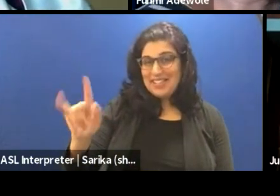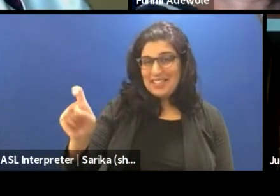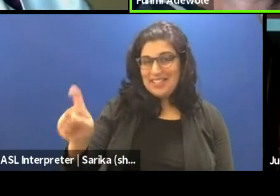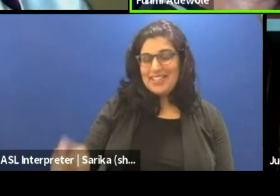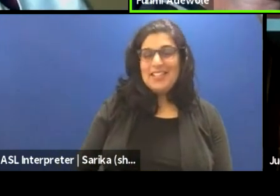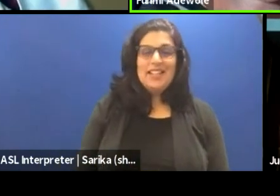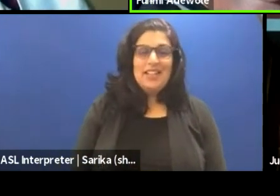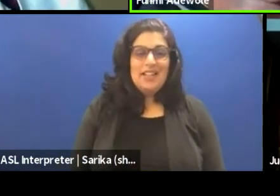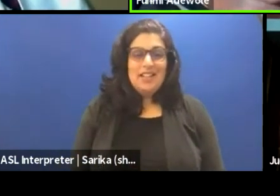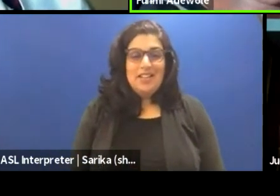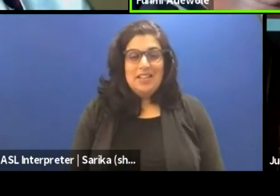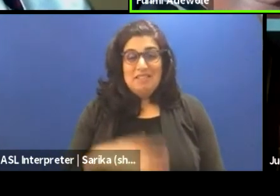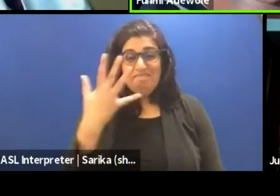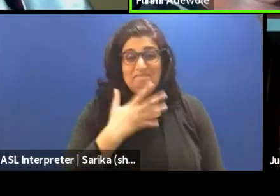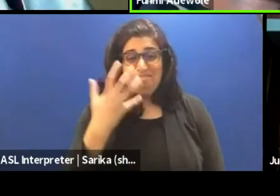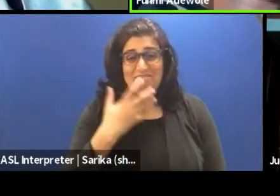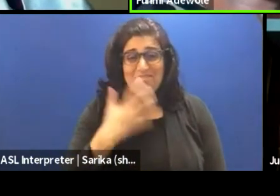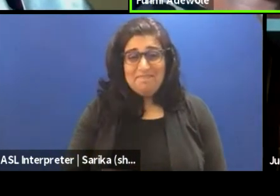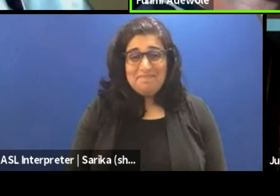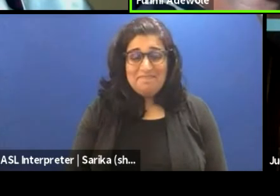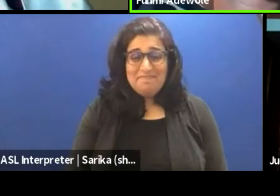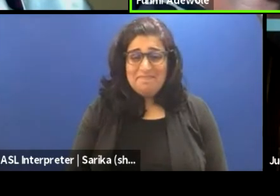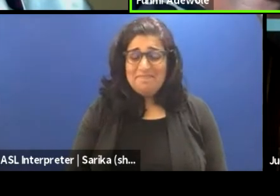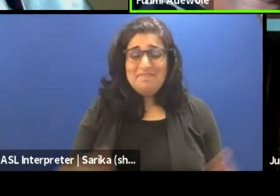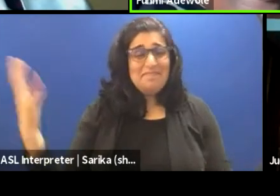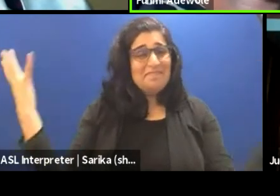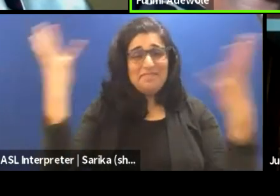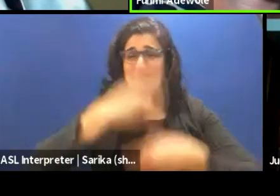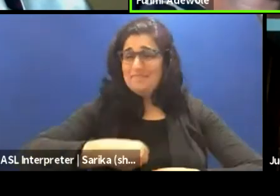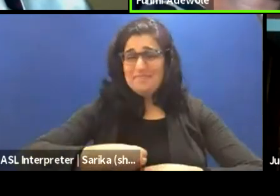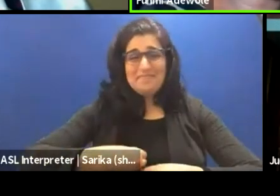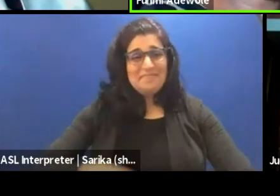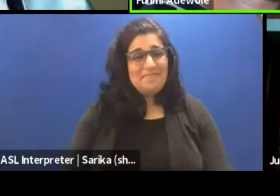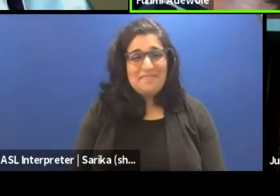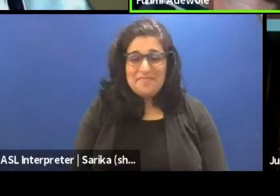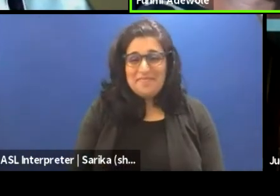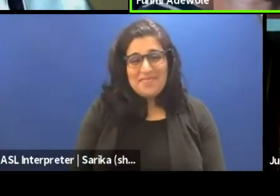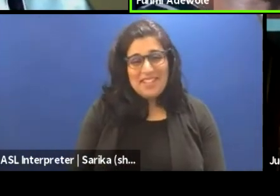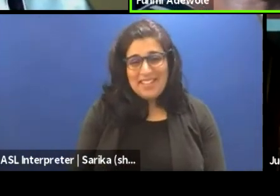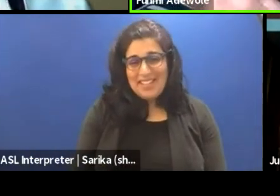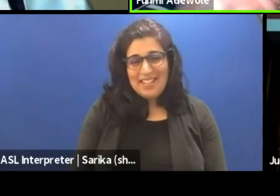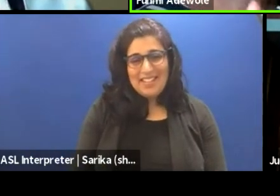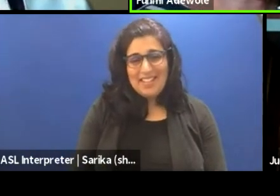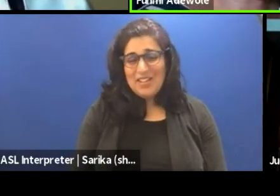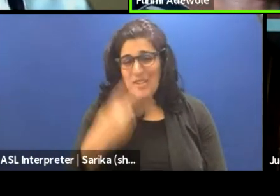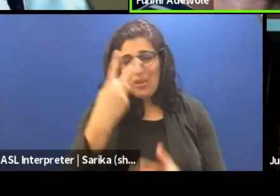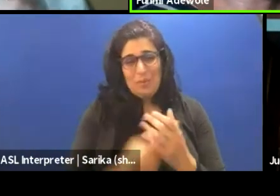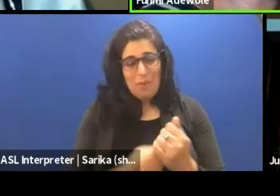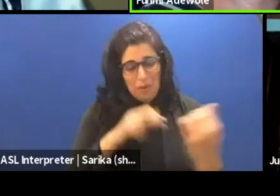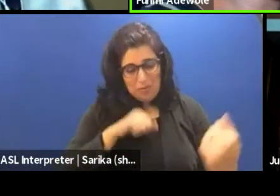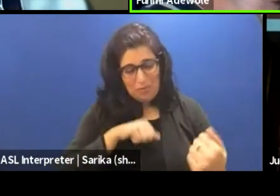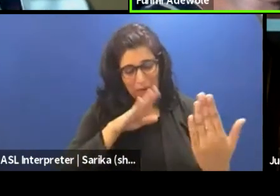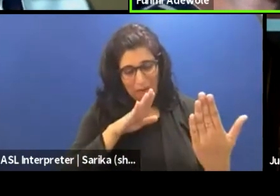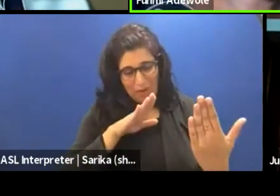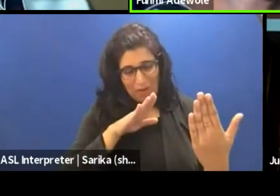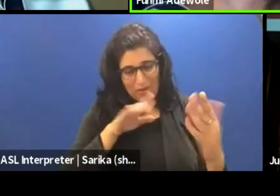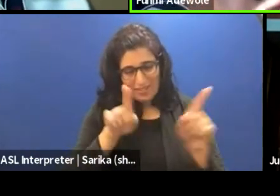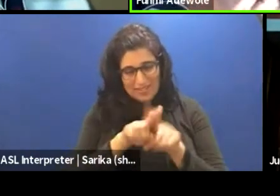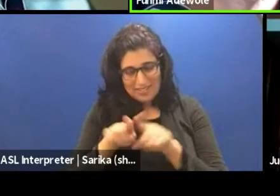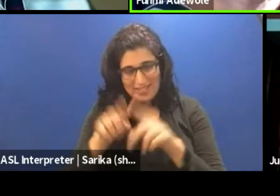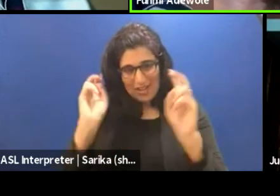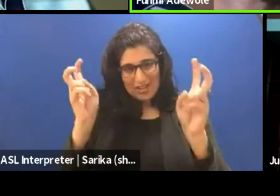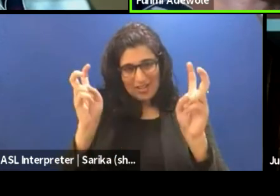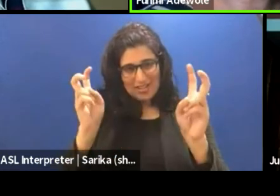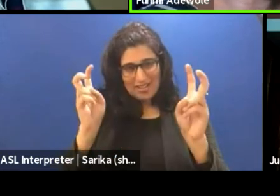Well, wow, that was lovely to listen to because you both approach the same topic